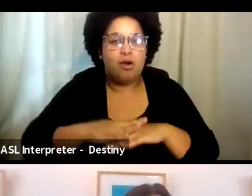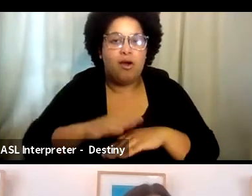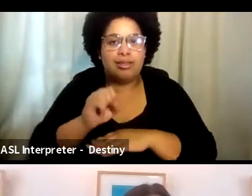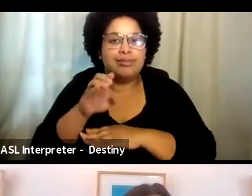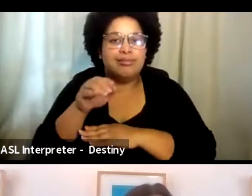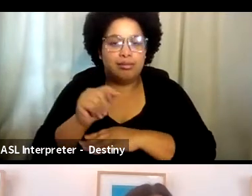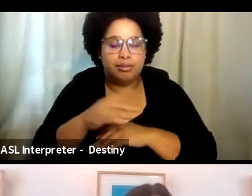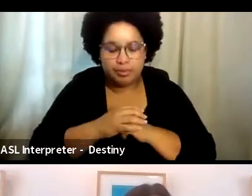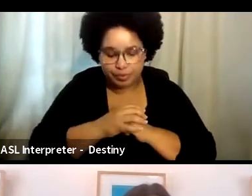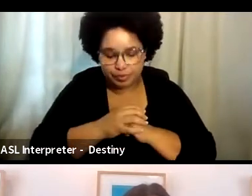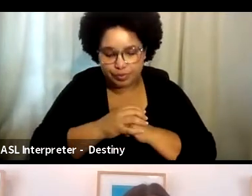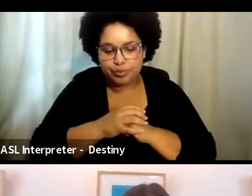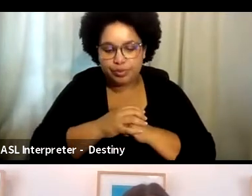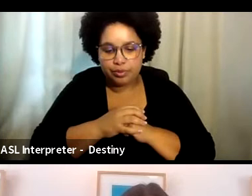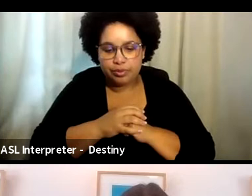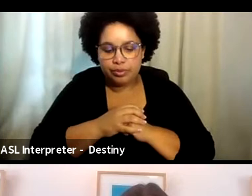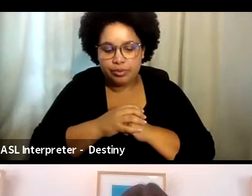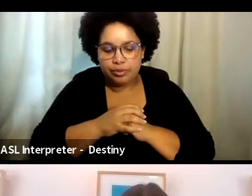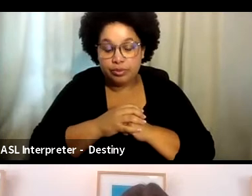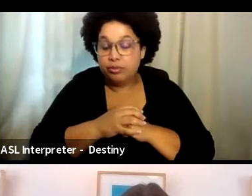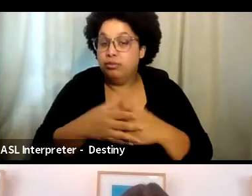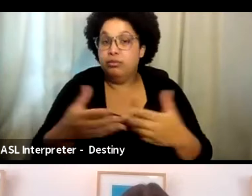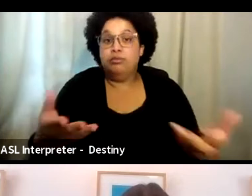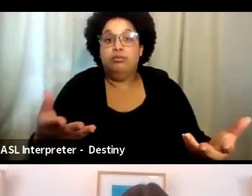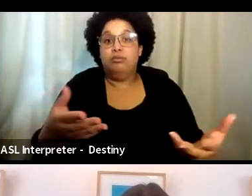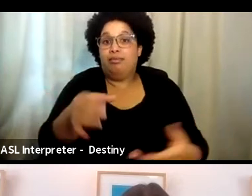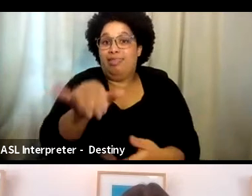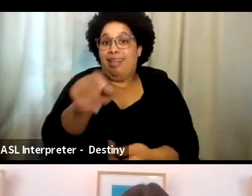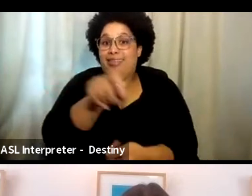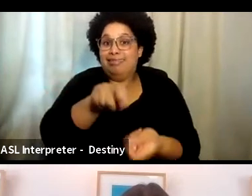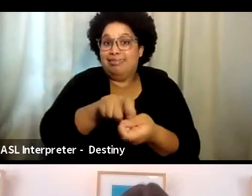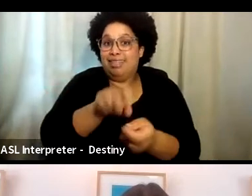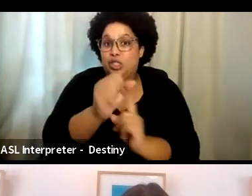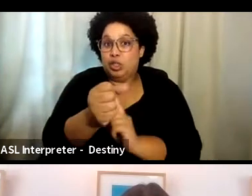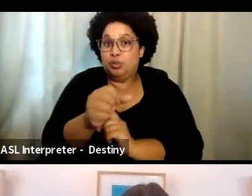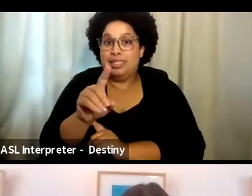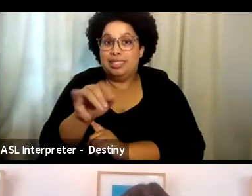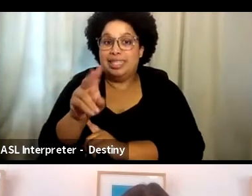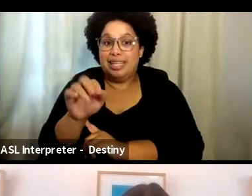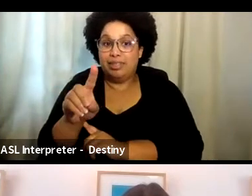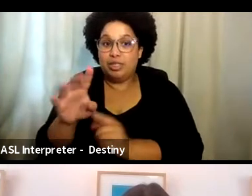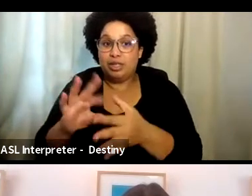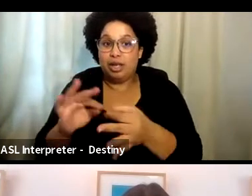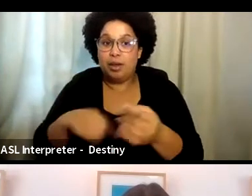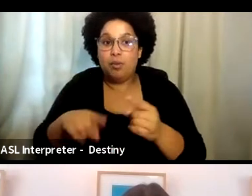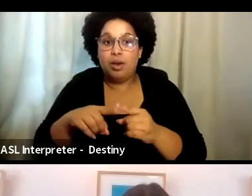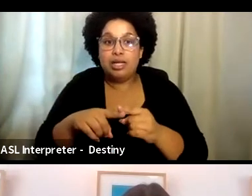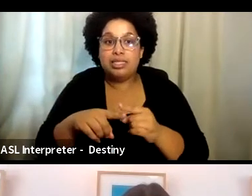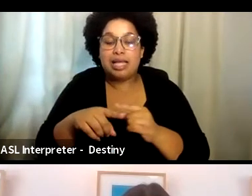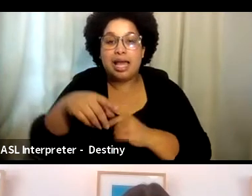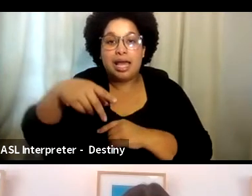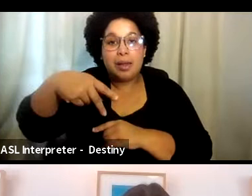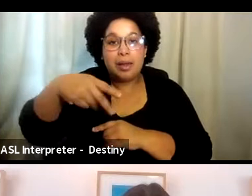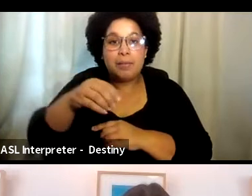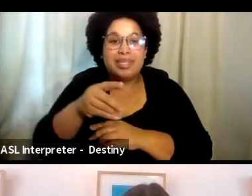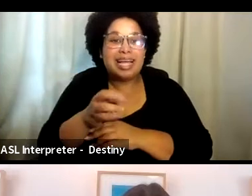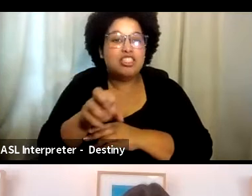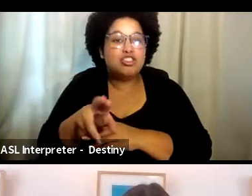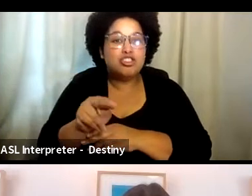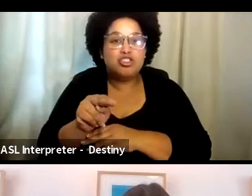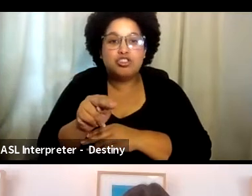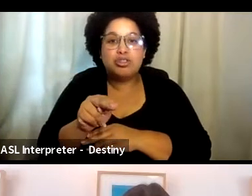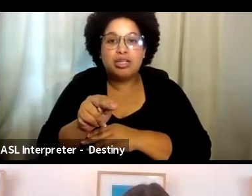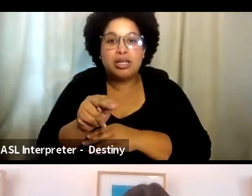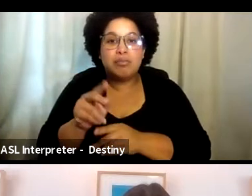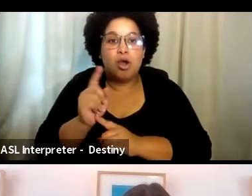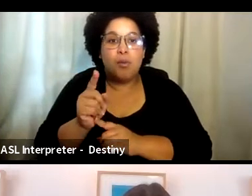I was just going to say that that exact, uh, situation that David you're referencing was a pedestrian moment of just a hand patting the